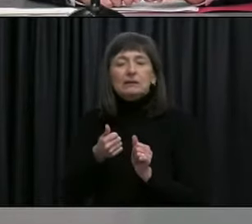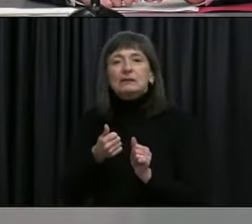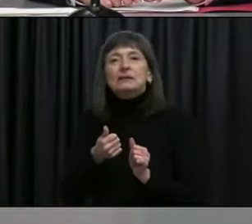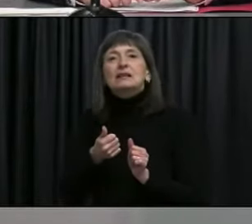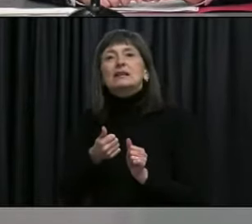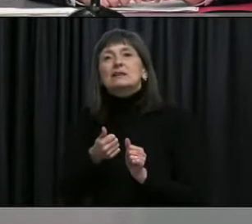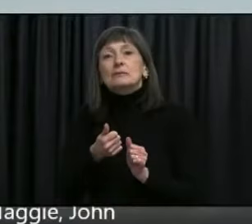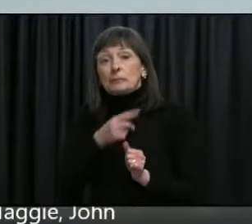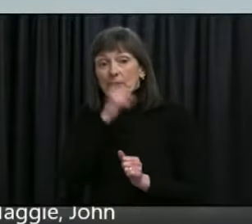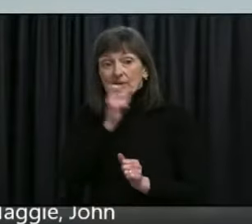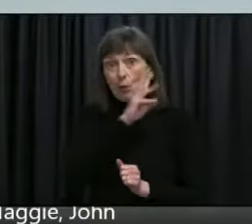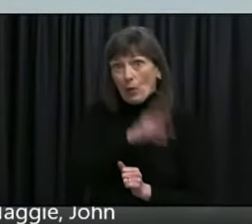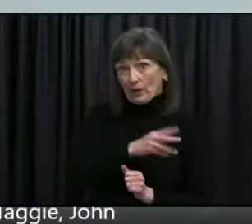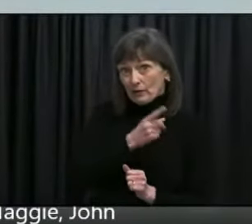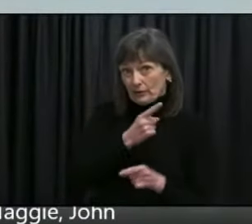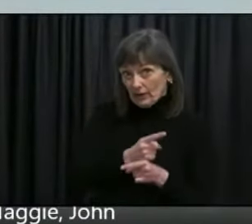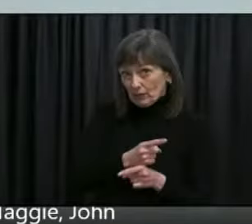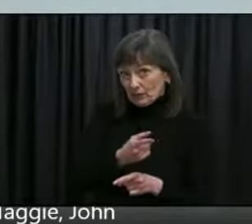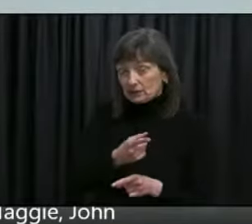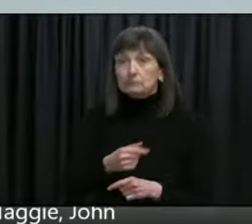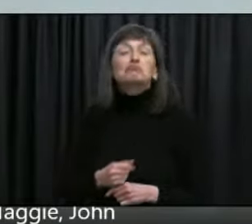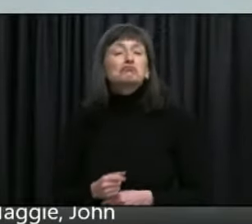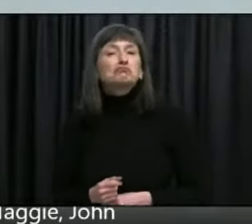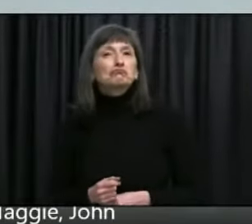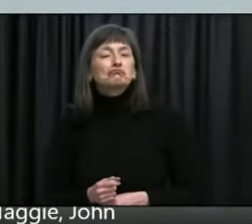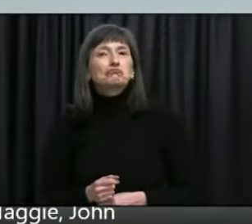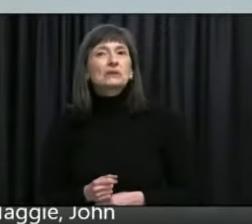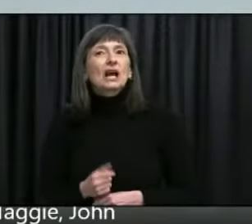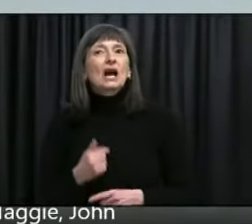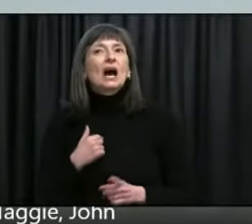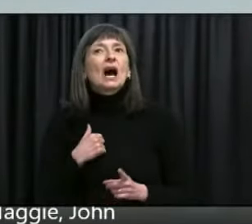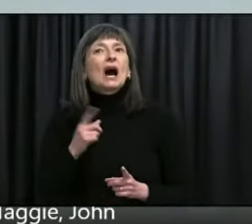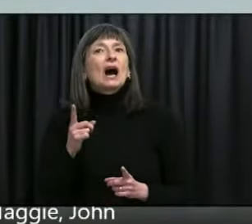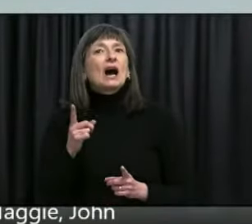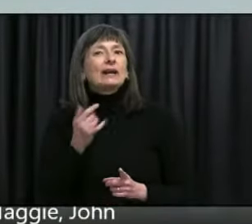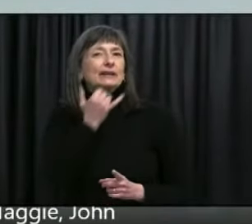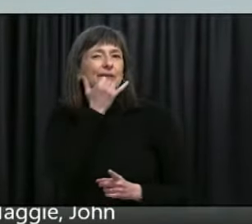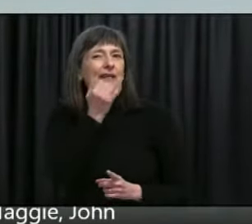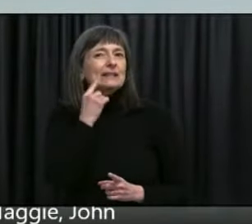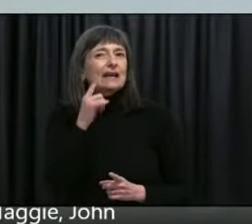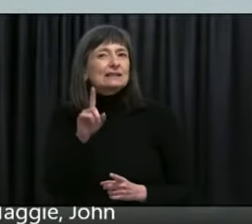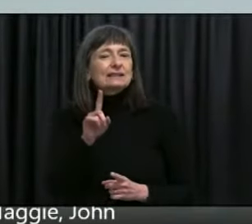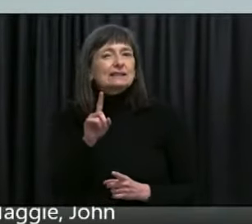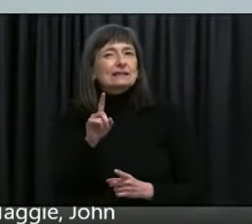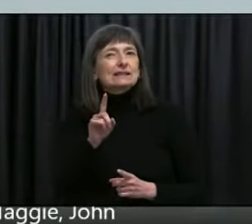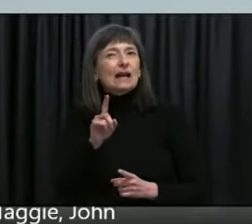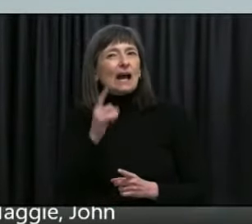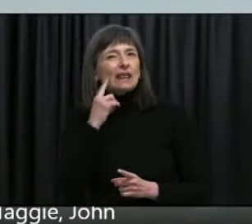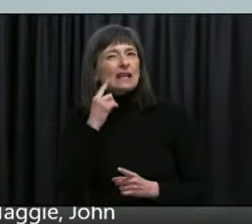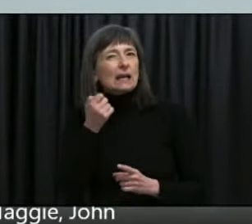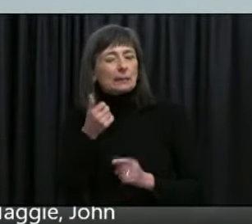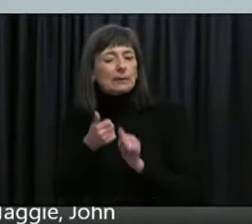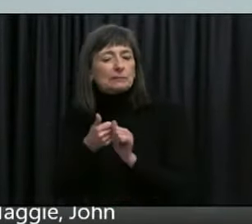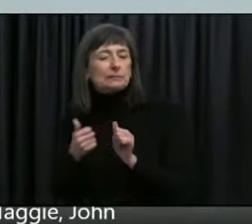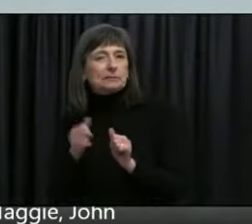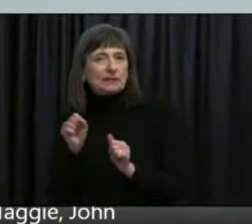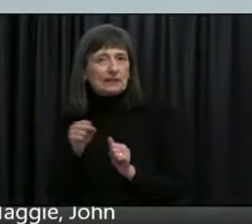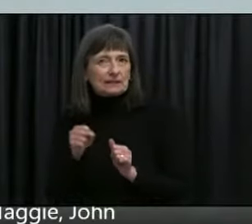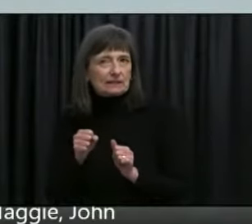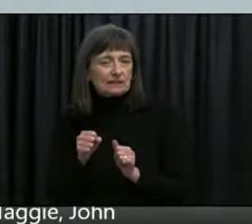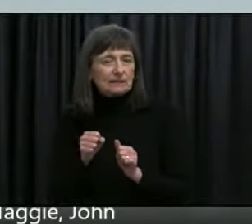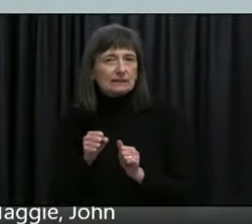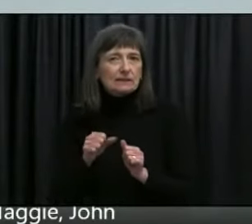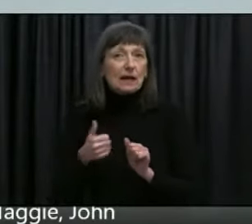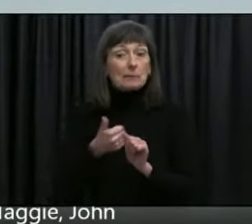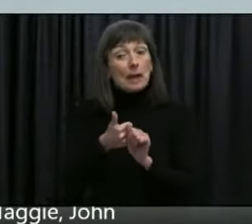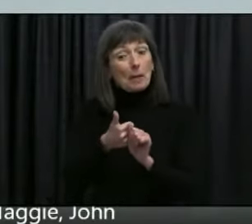weekend yes that's my slippage uh that's where i think we may come adrip uh we may make it up we